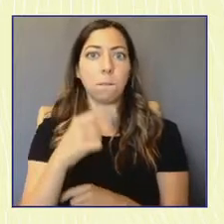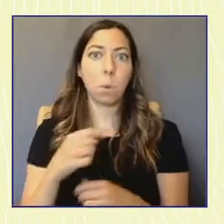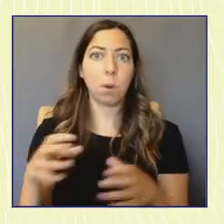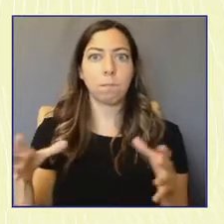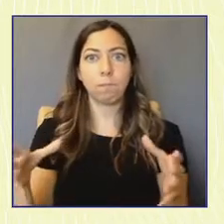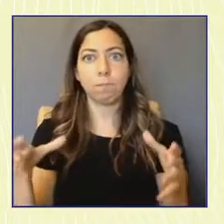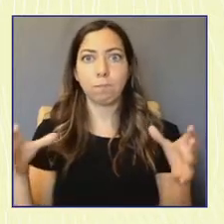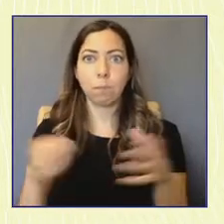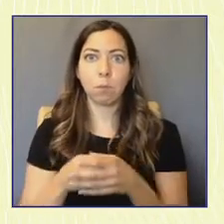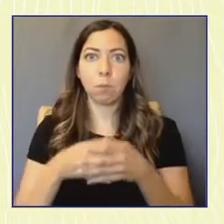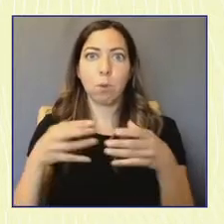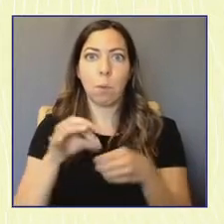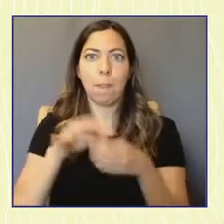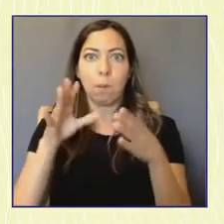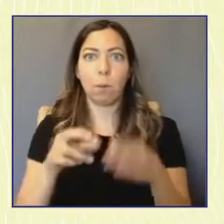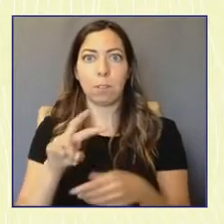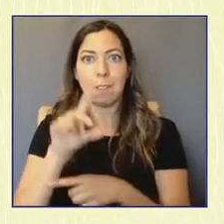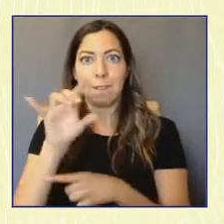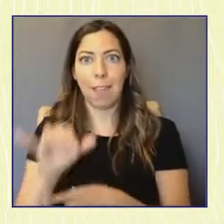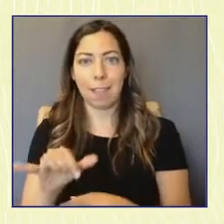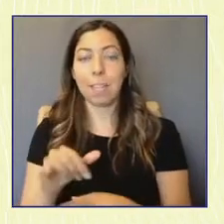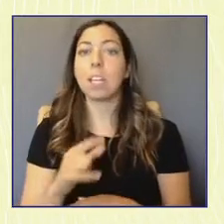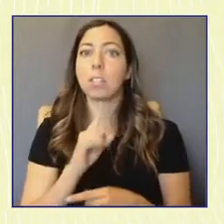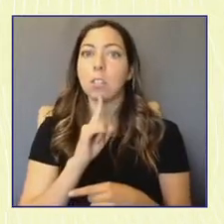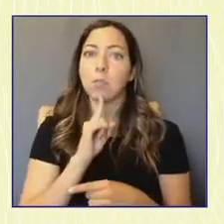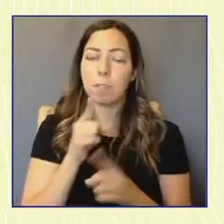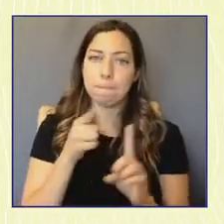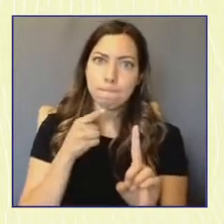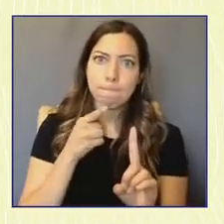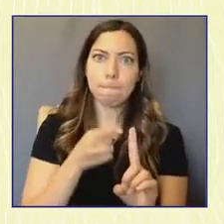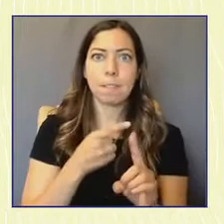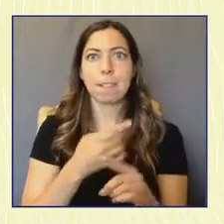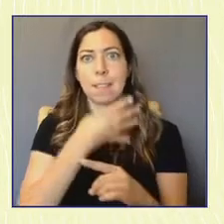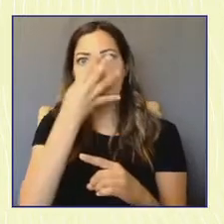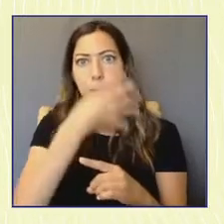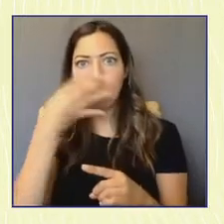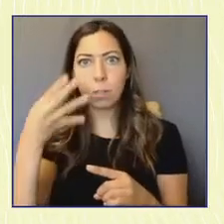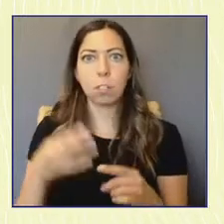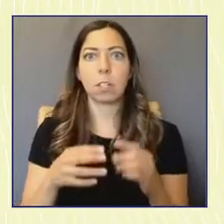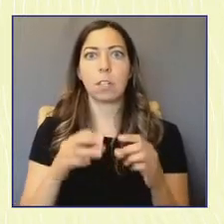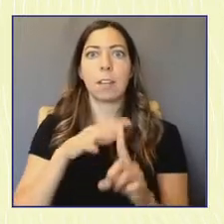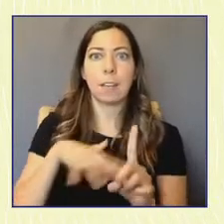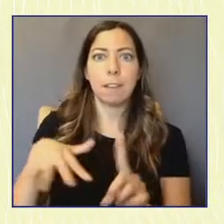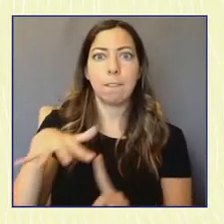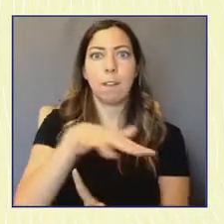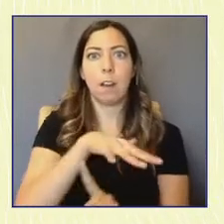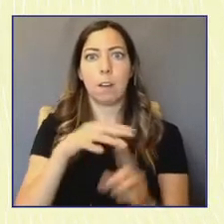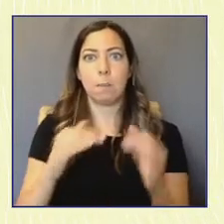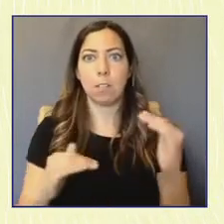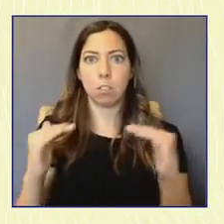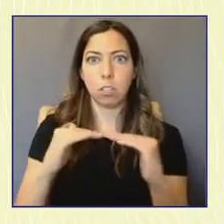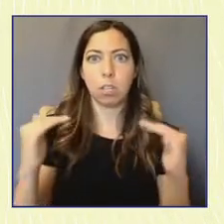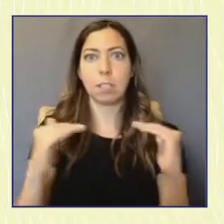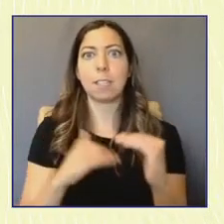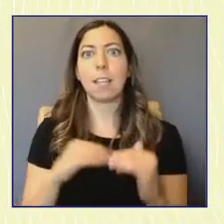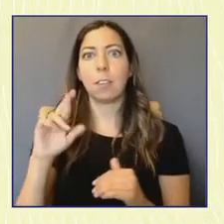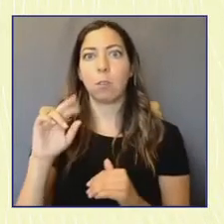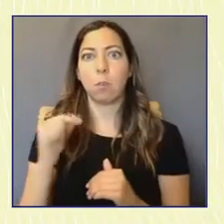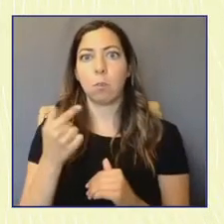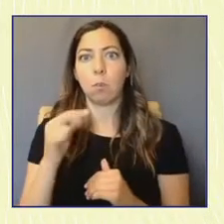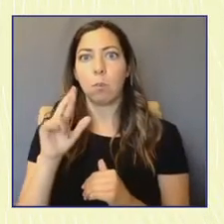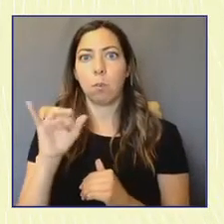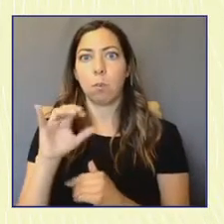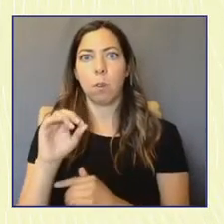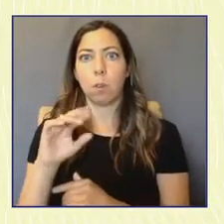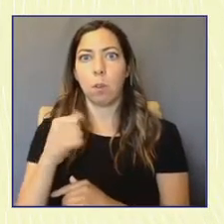passionate about immigration, about healthcare, environmental justice, and the Rio Grande Valley. And she was one of 12 people selected for Teen